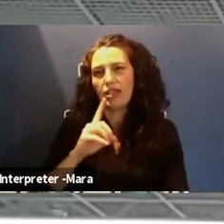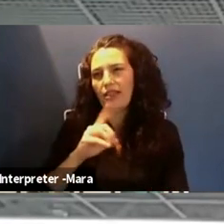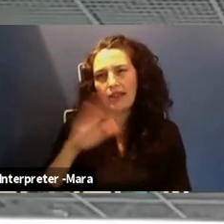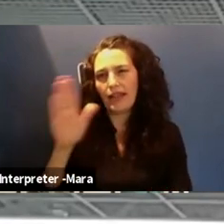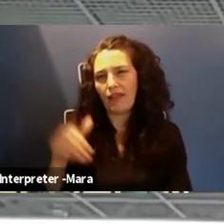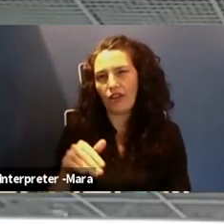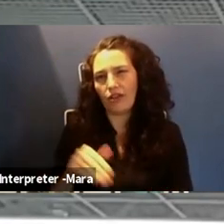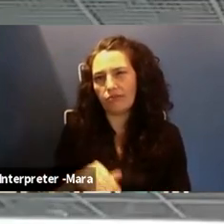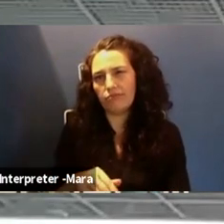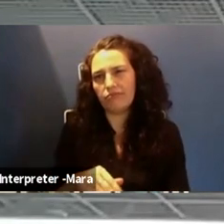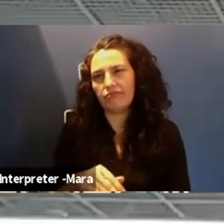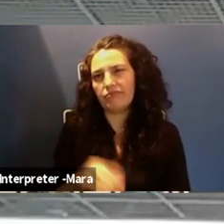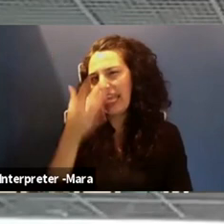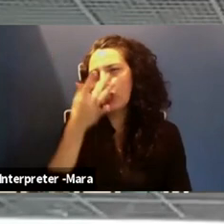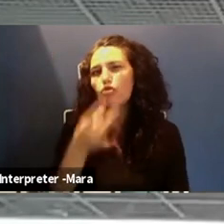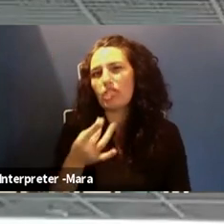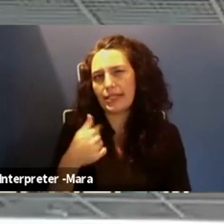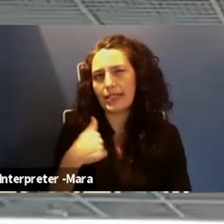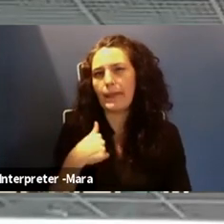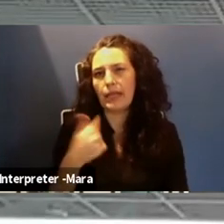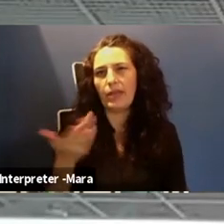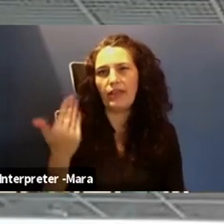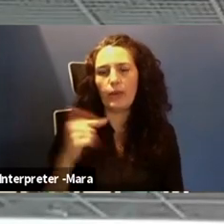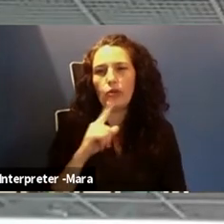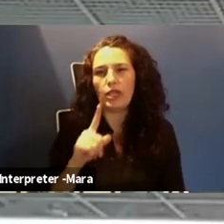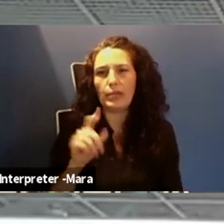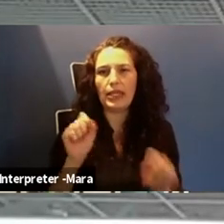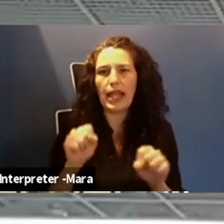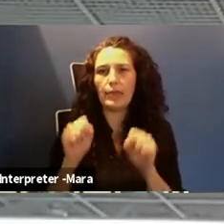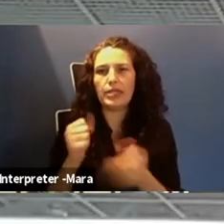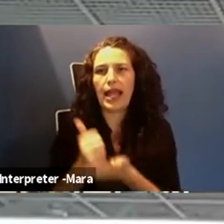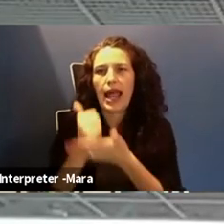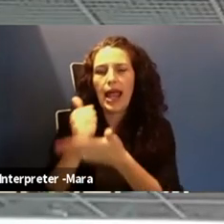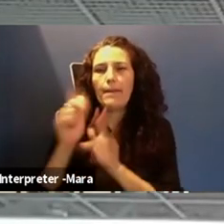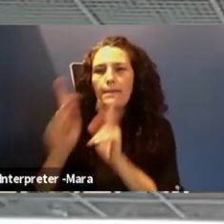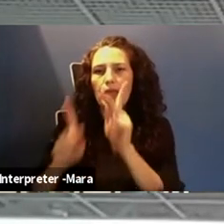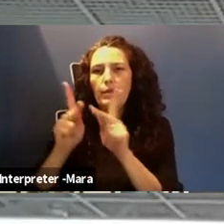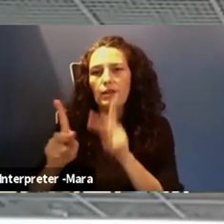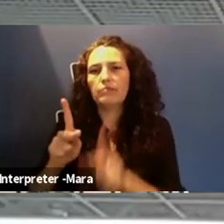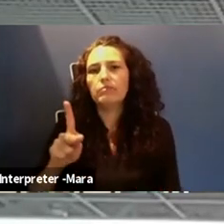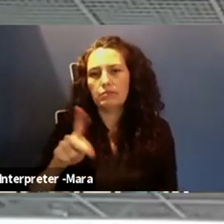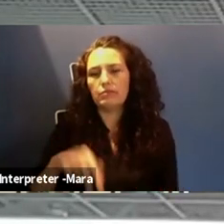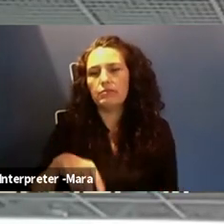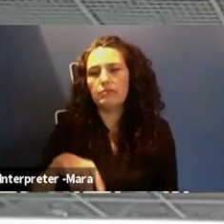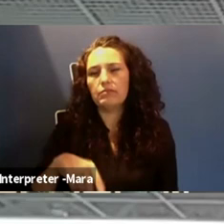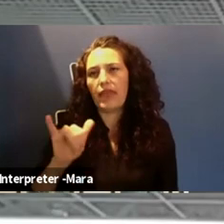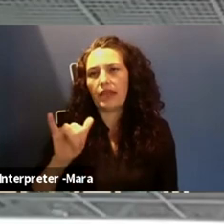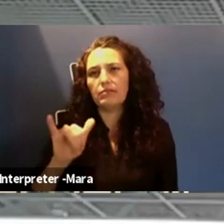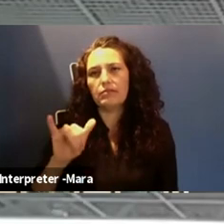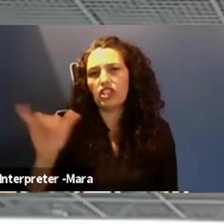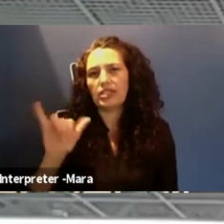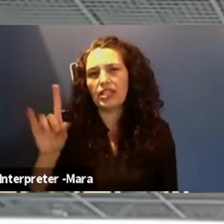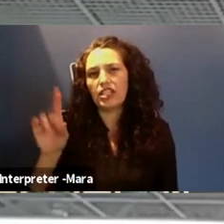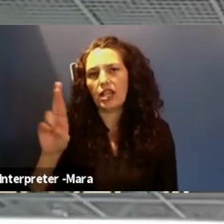but being able to help people, I think is, is the cornerstone of that, as, uh, Dr. Dilworth said in, in to